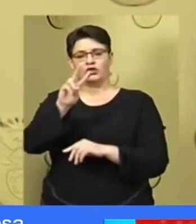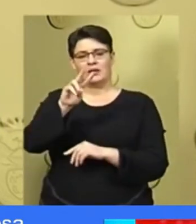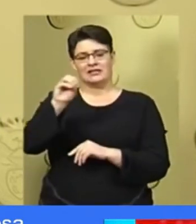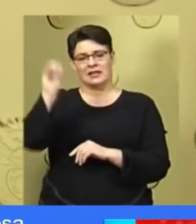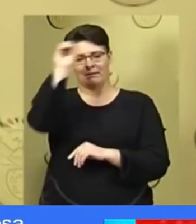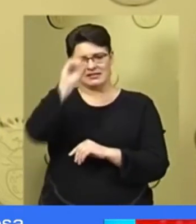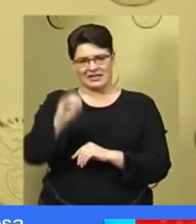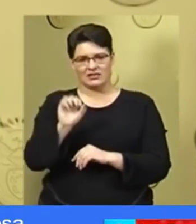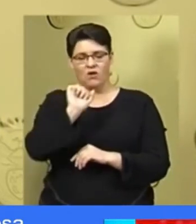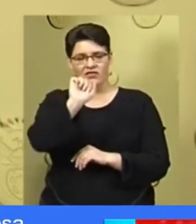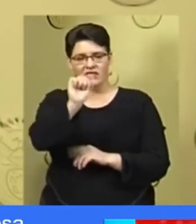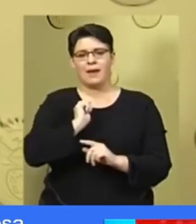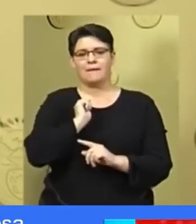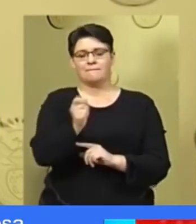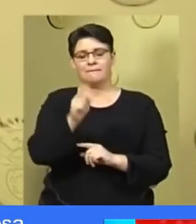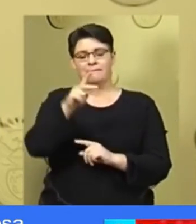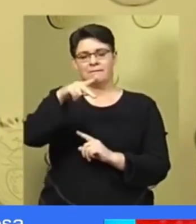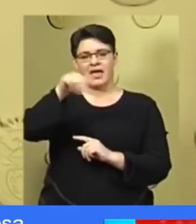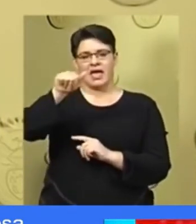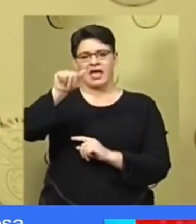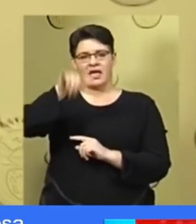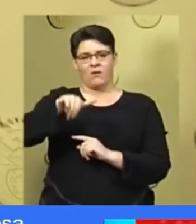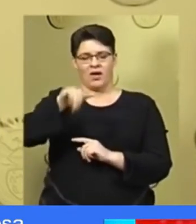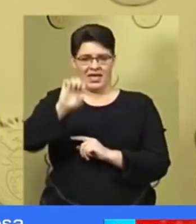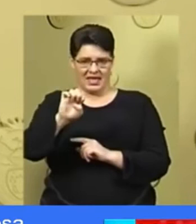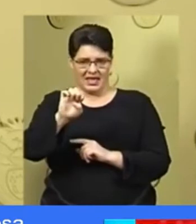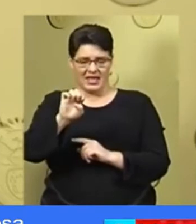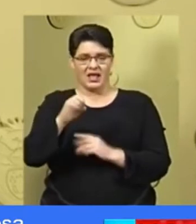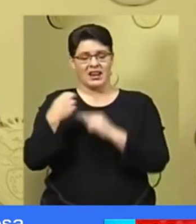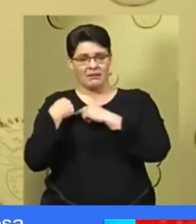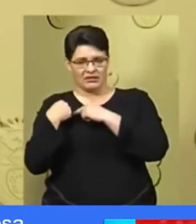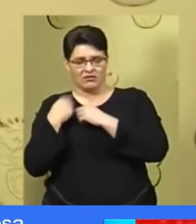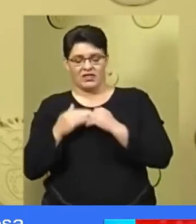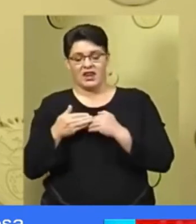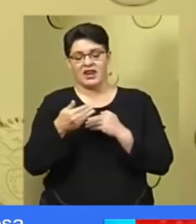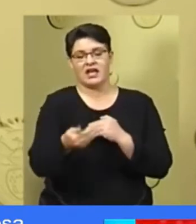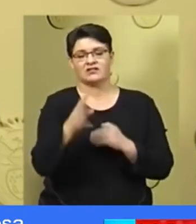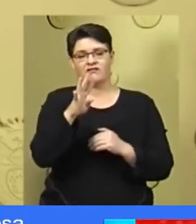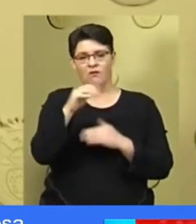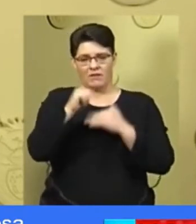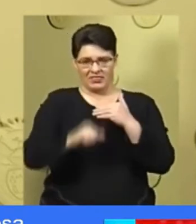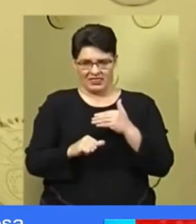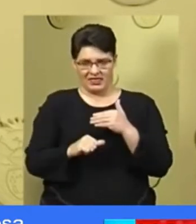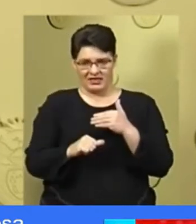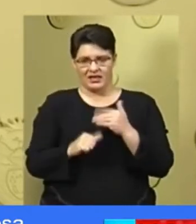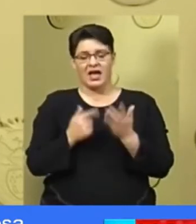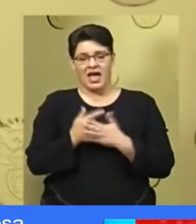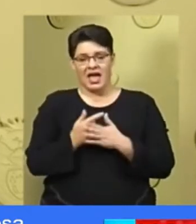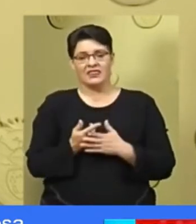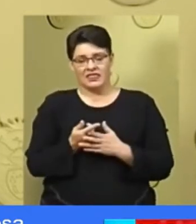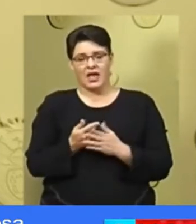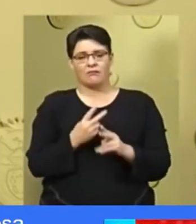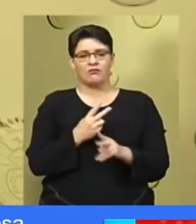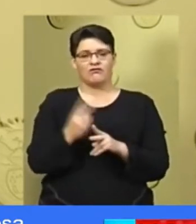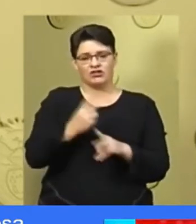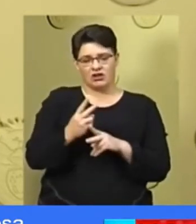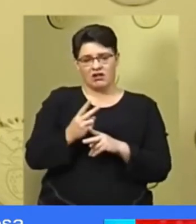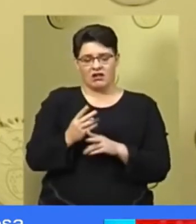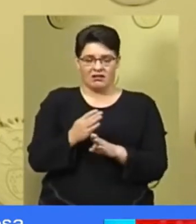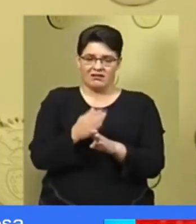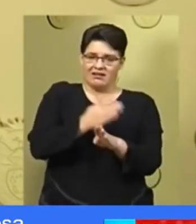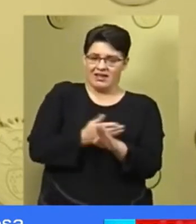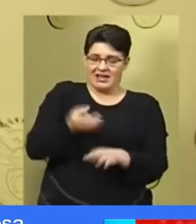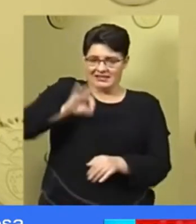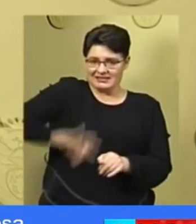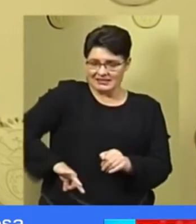% of their pay as you earn liabilities over the next four months and a portion of their provisional corporate